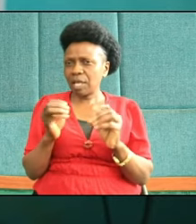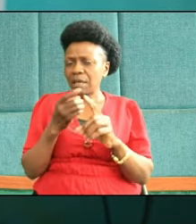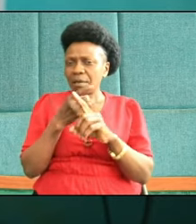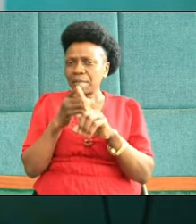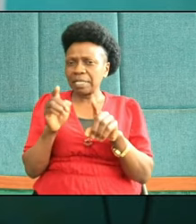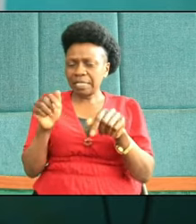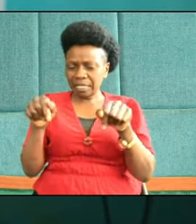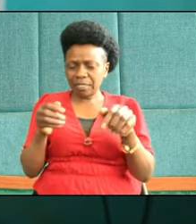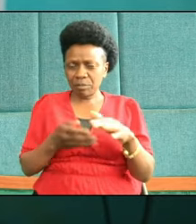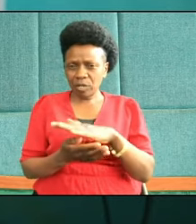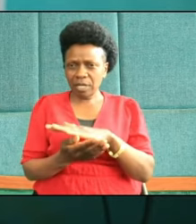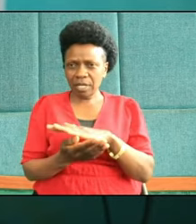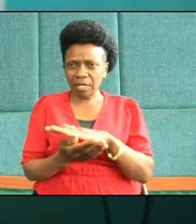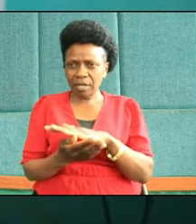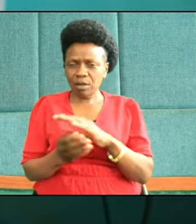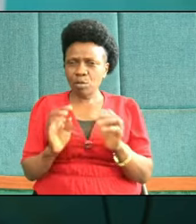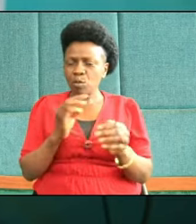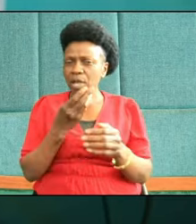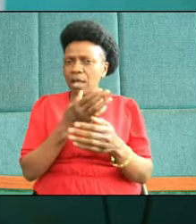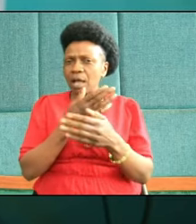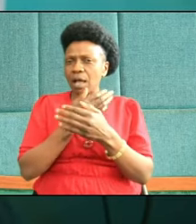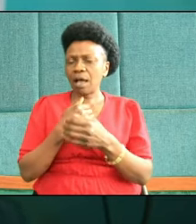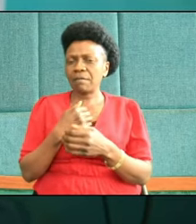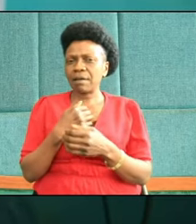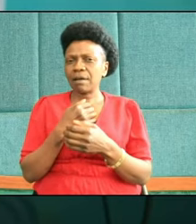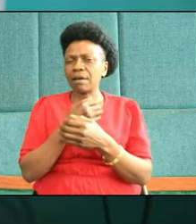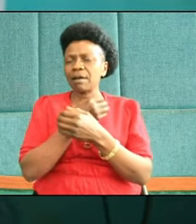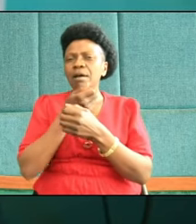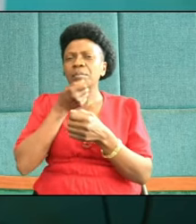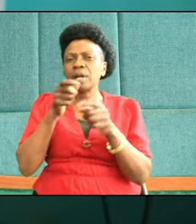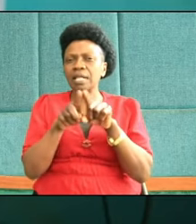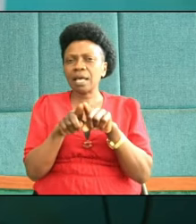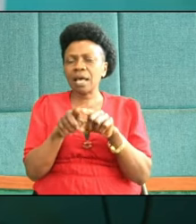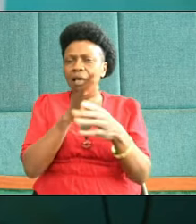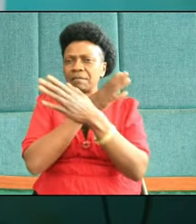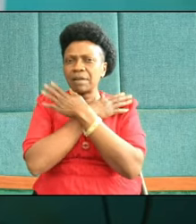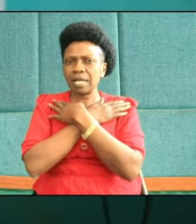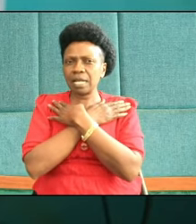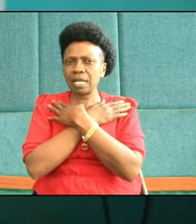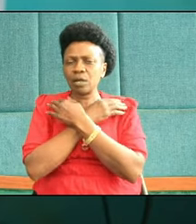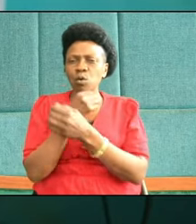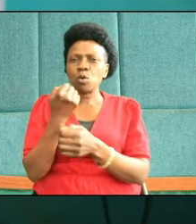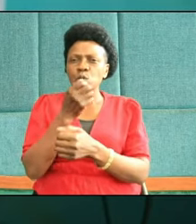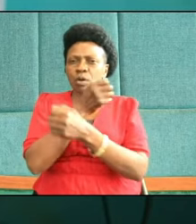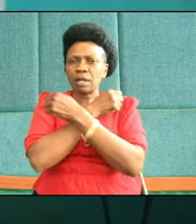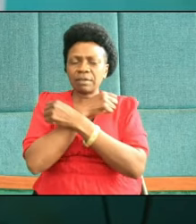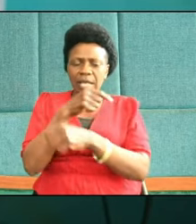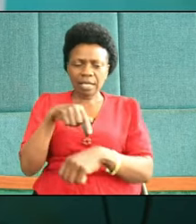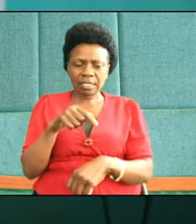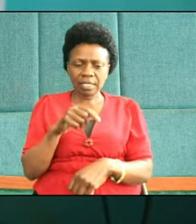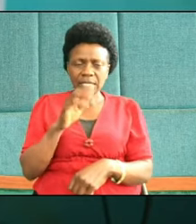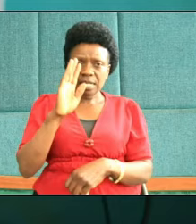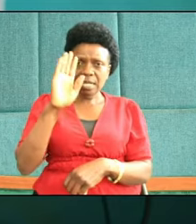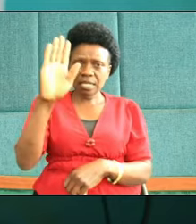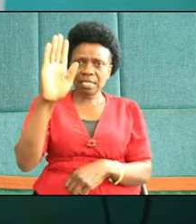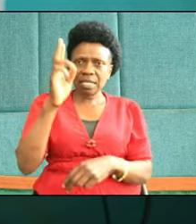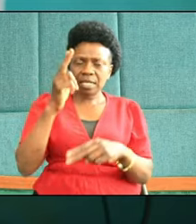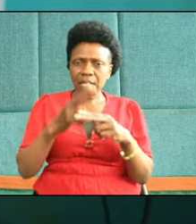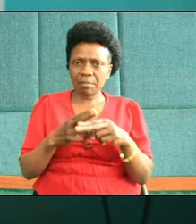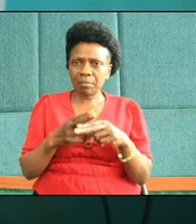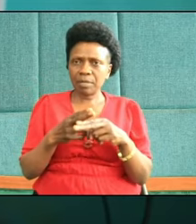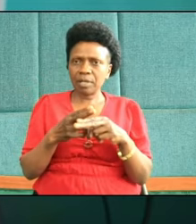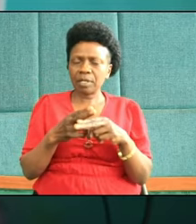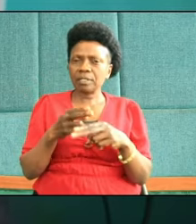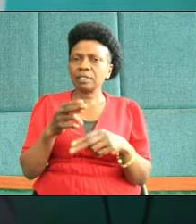morning that we have a friend, we have a brother who loves us, and his name is indeed God